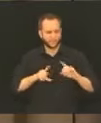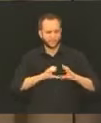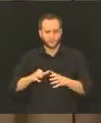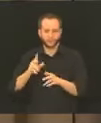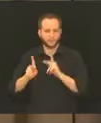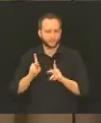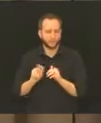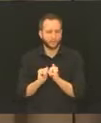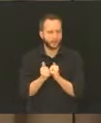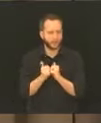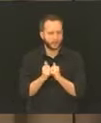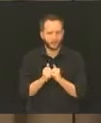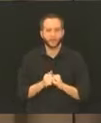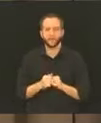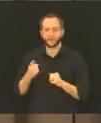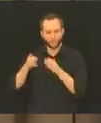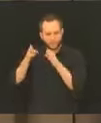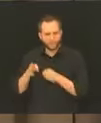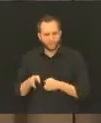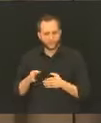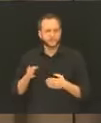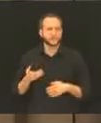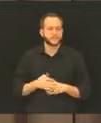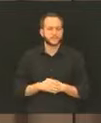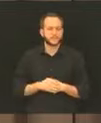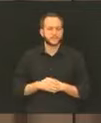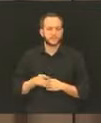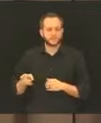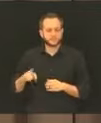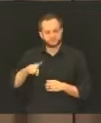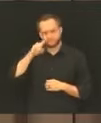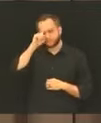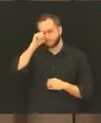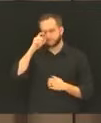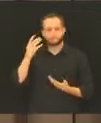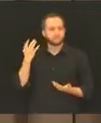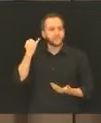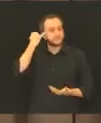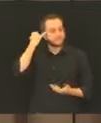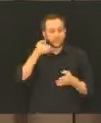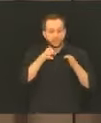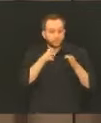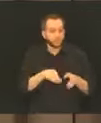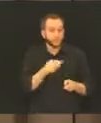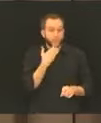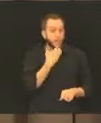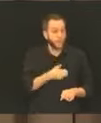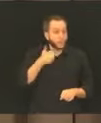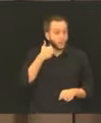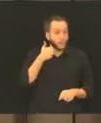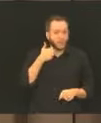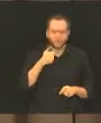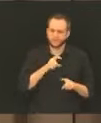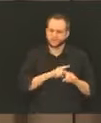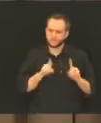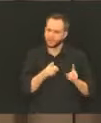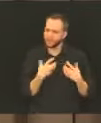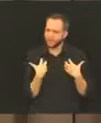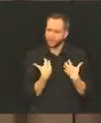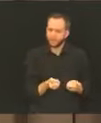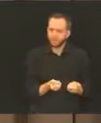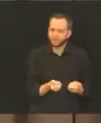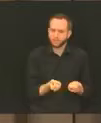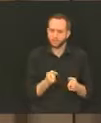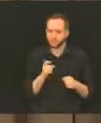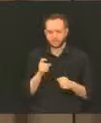was wondering, it seems to them that maybe somebody who is healthy but older is being prioritized over someone with a chronic medical